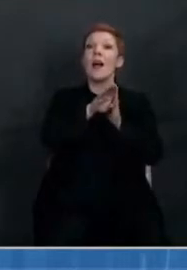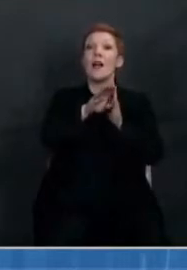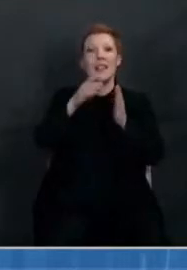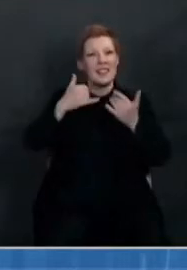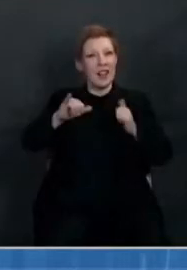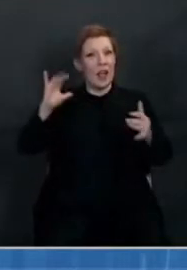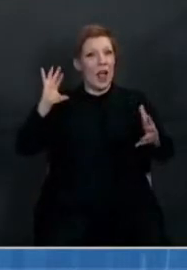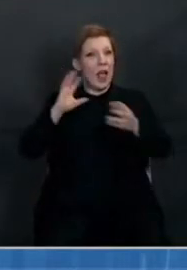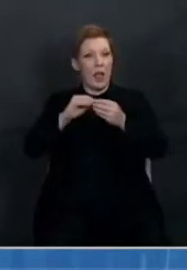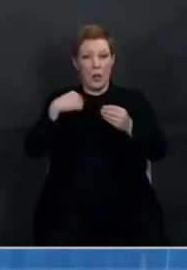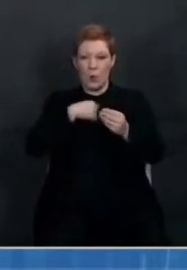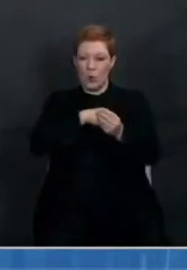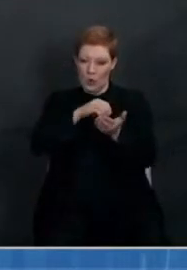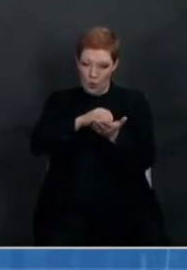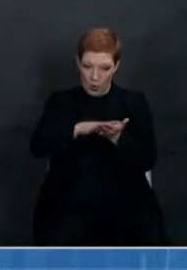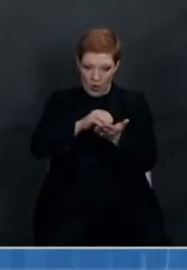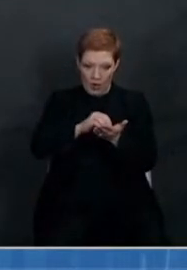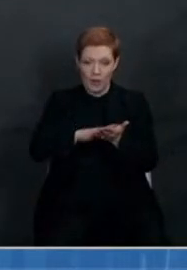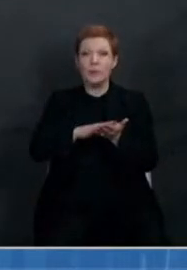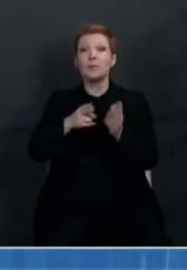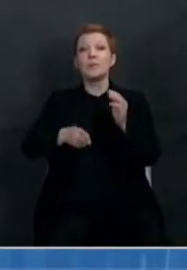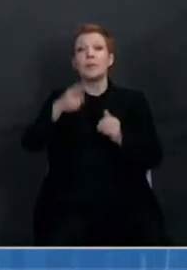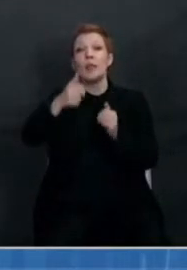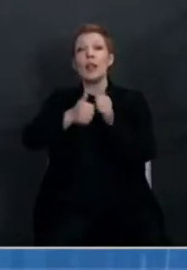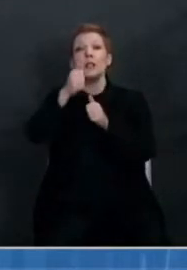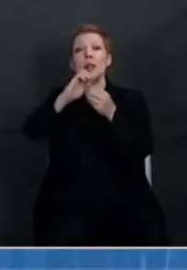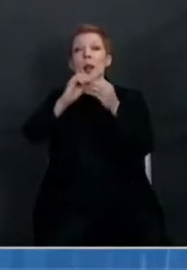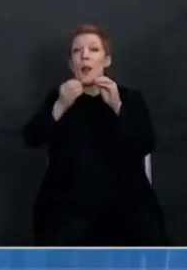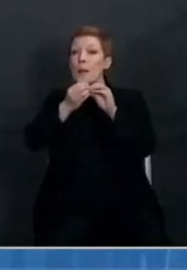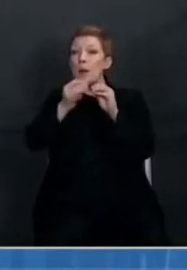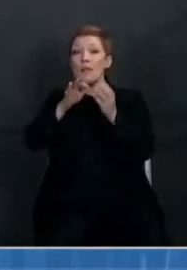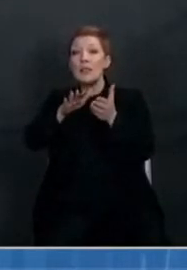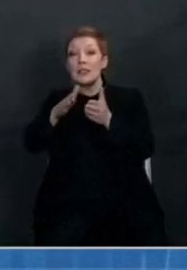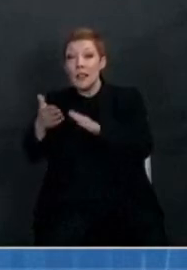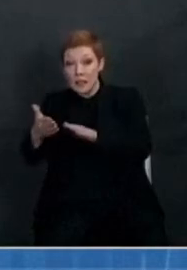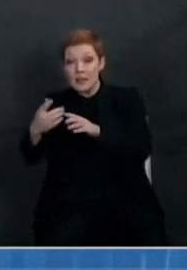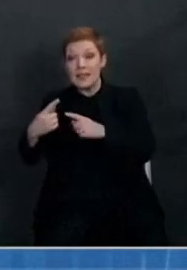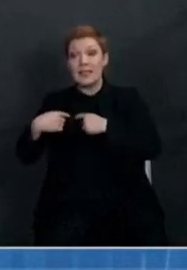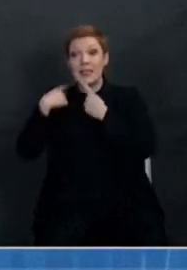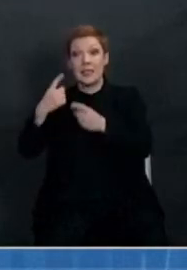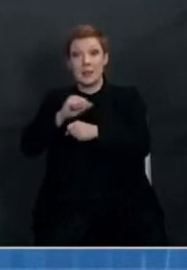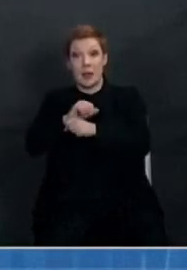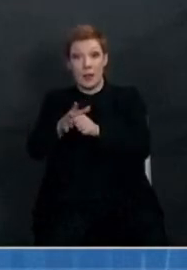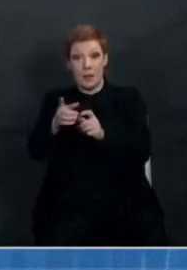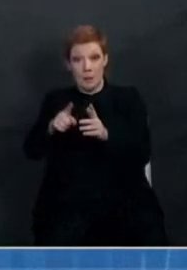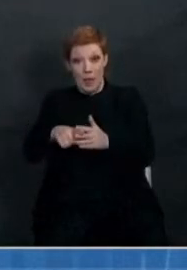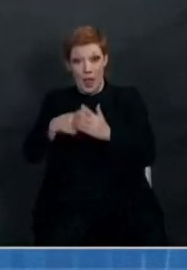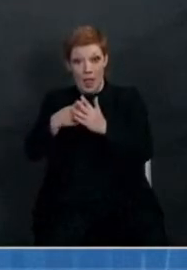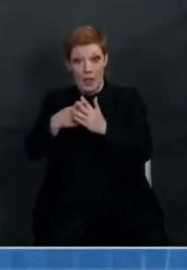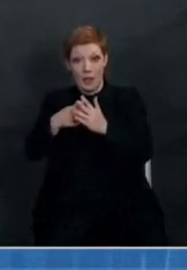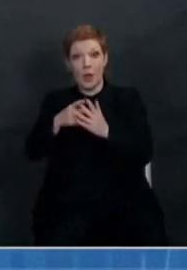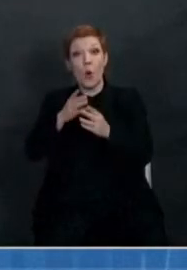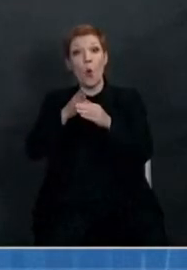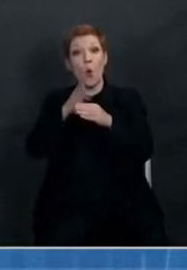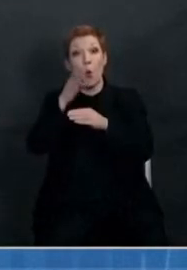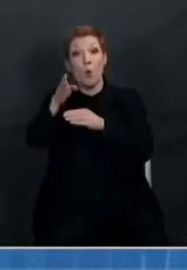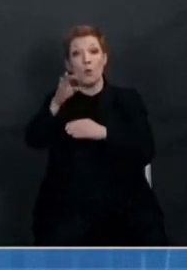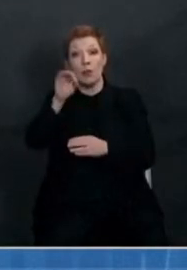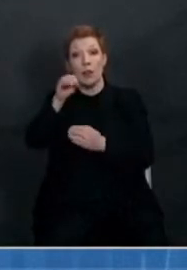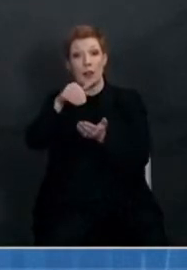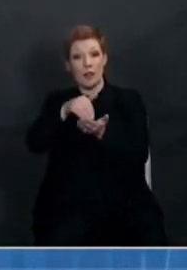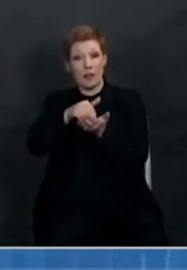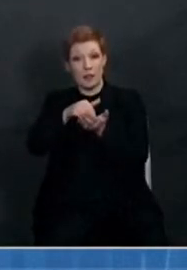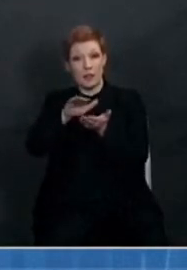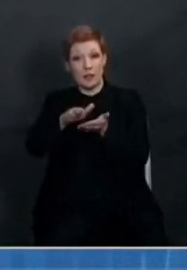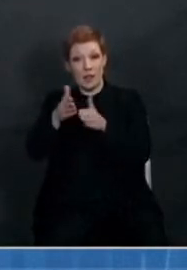number of COVID-19 deaths in any months since the pandemic began, with over 90,000 deaths recorded